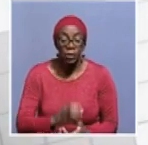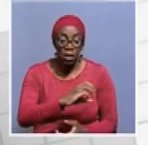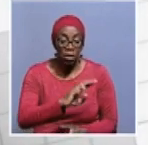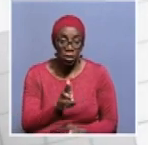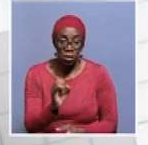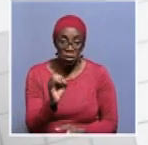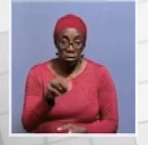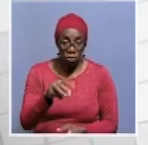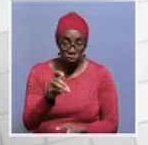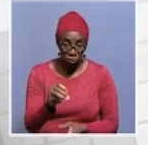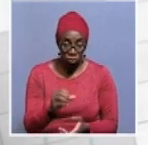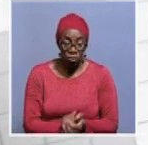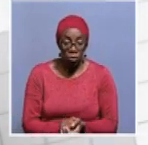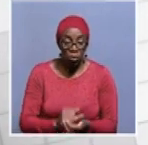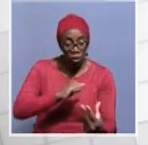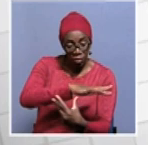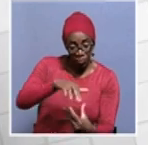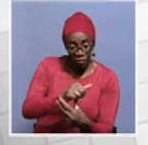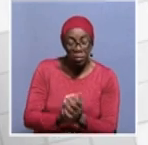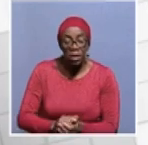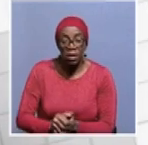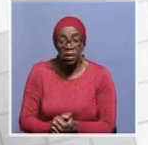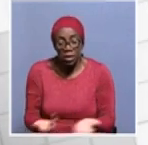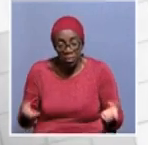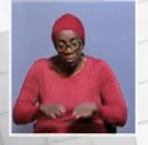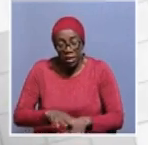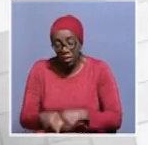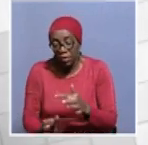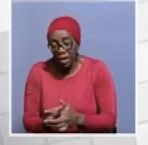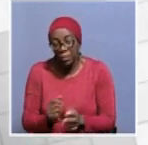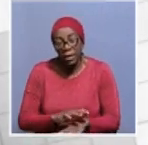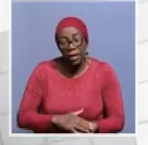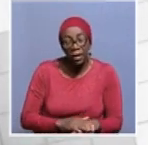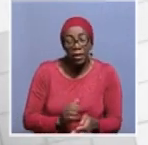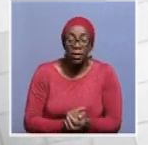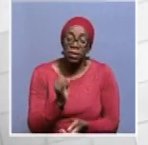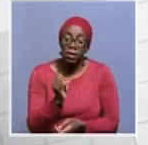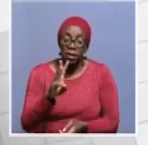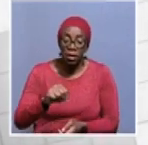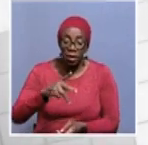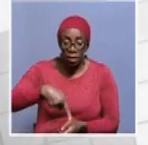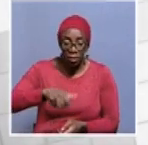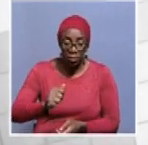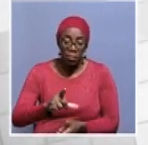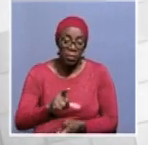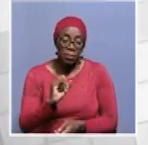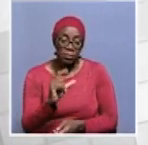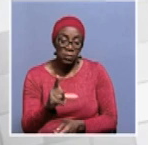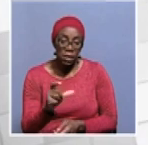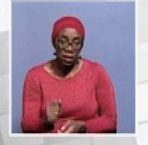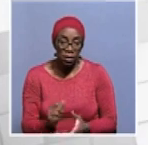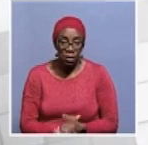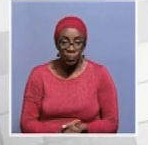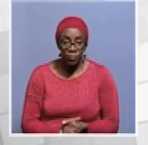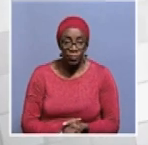palila but now for the chin was in full similar family in zambia it will